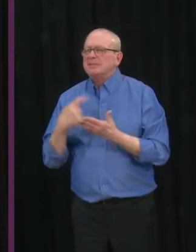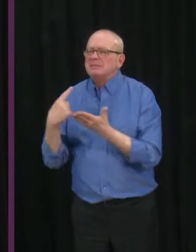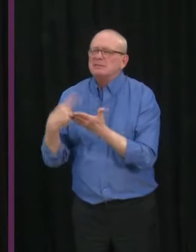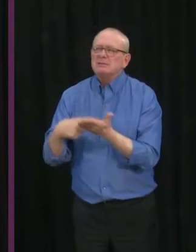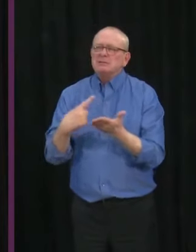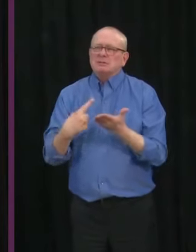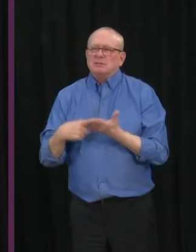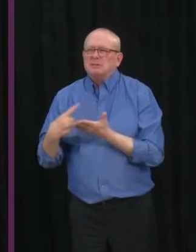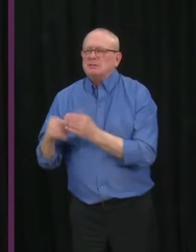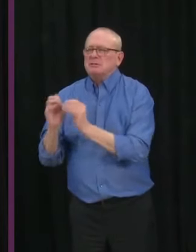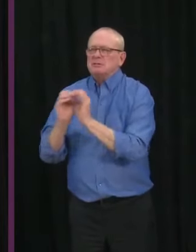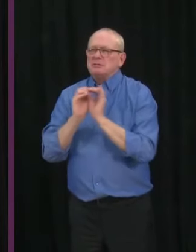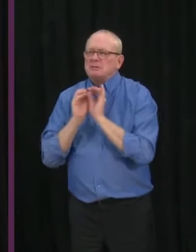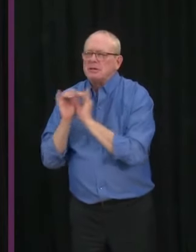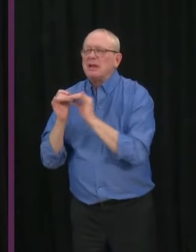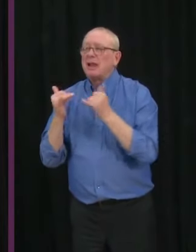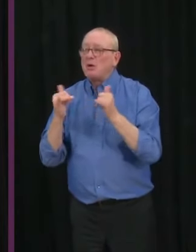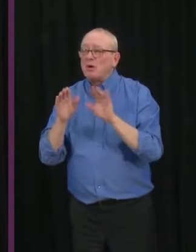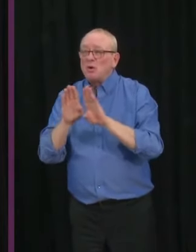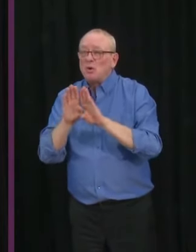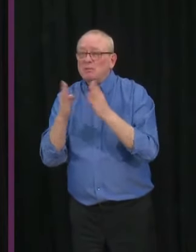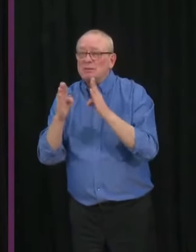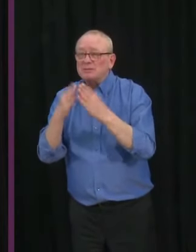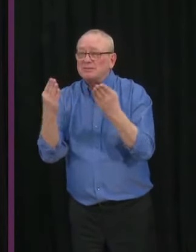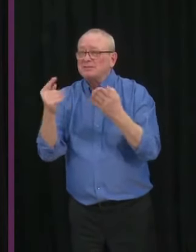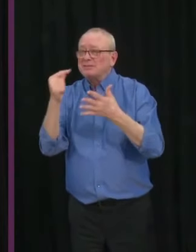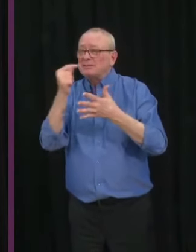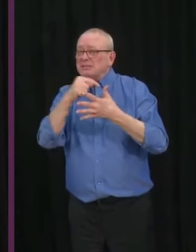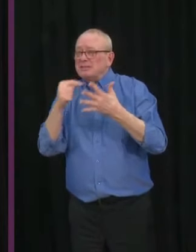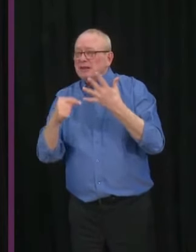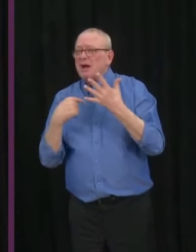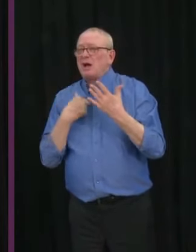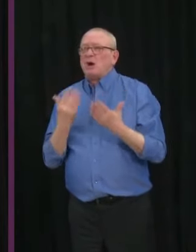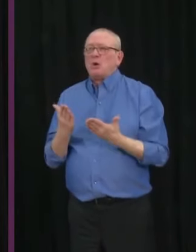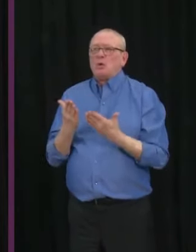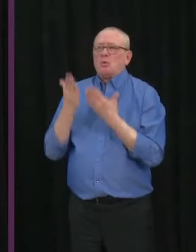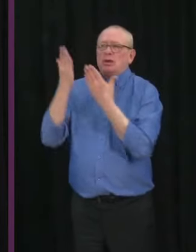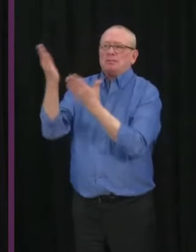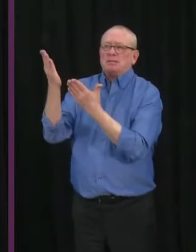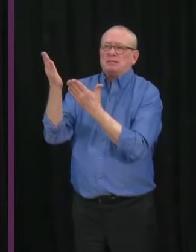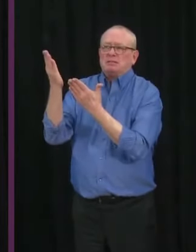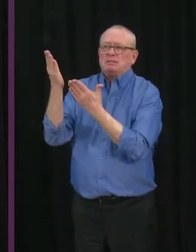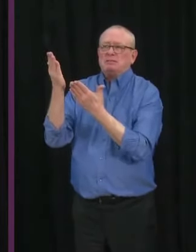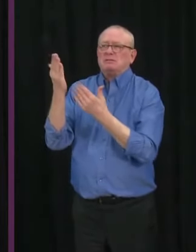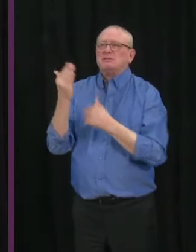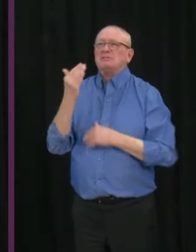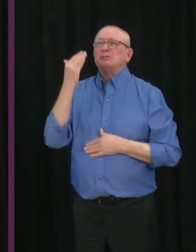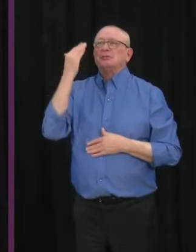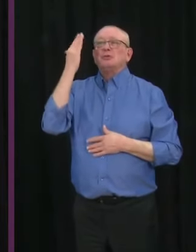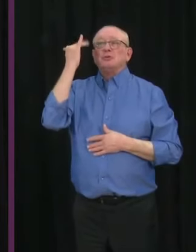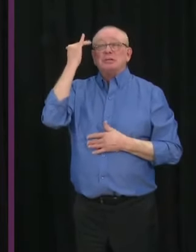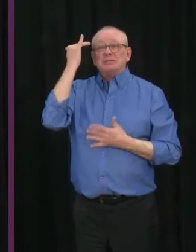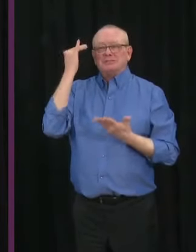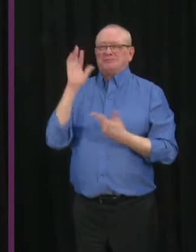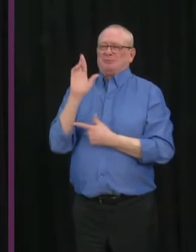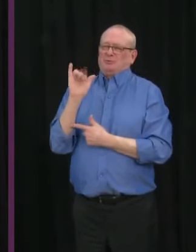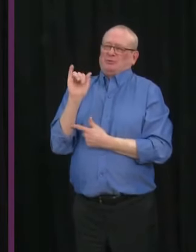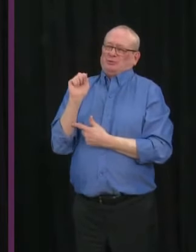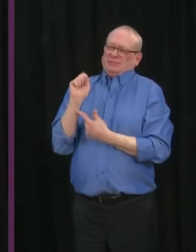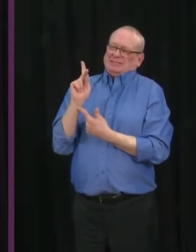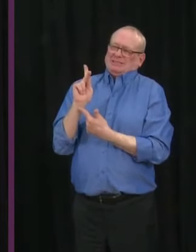announced today were part of my recommendation based on the evidence, based on the levels of transmission that we have seen in different